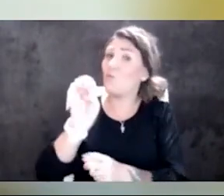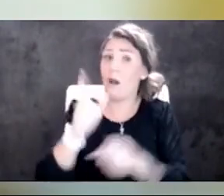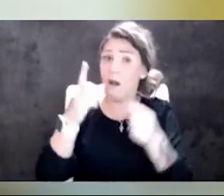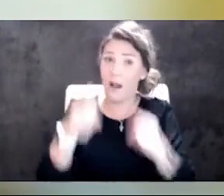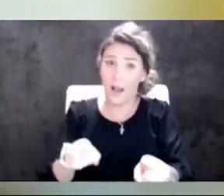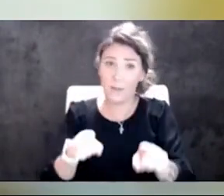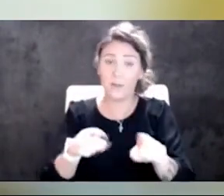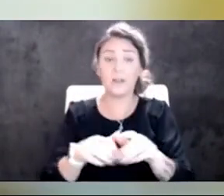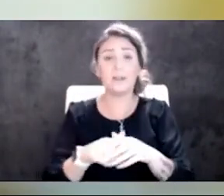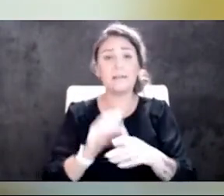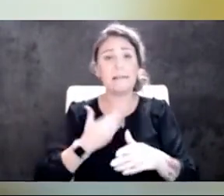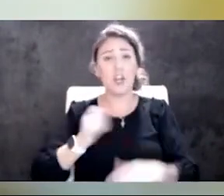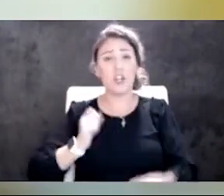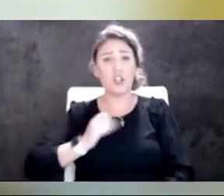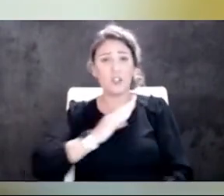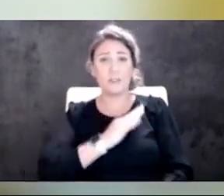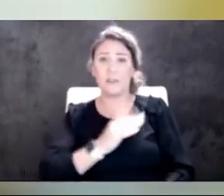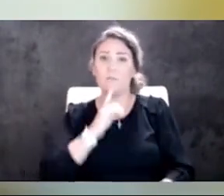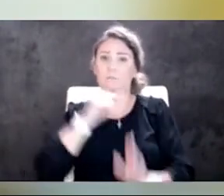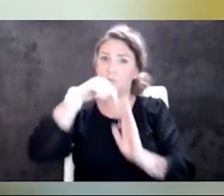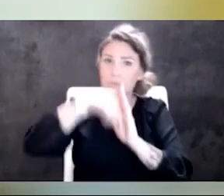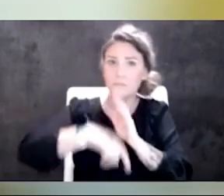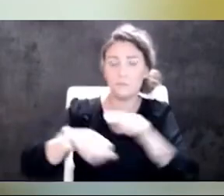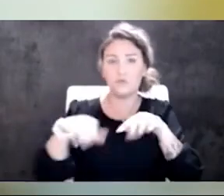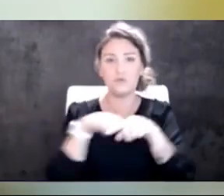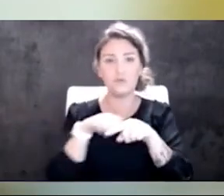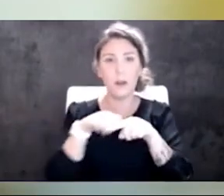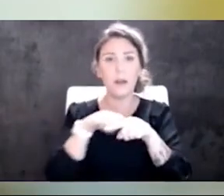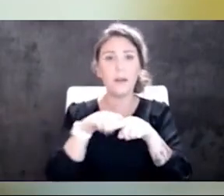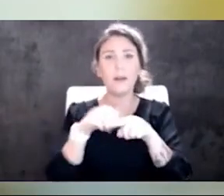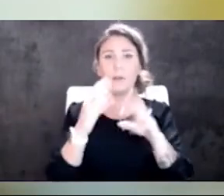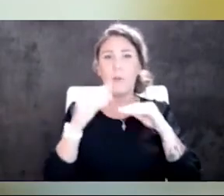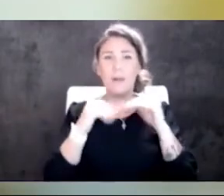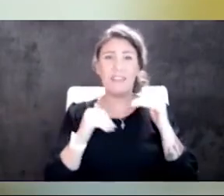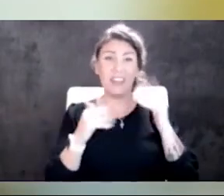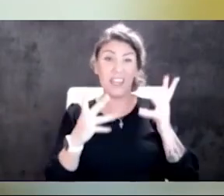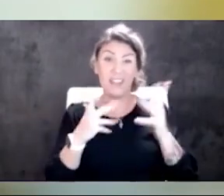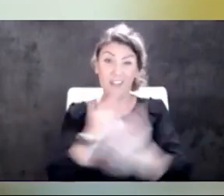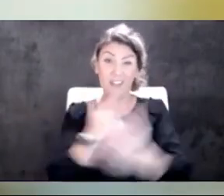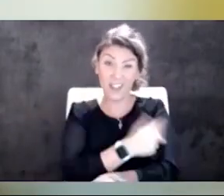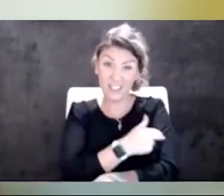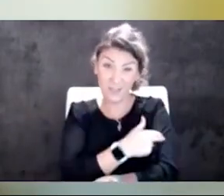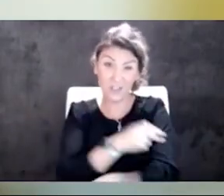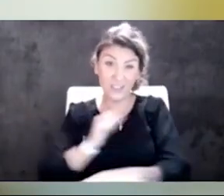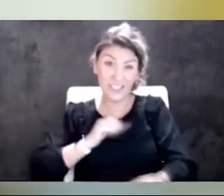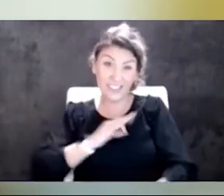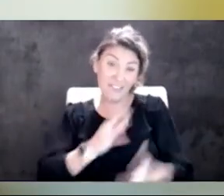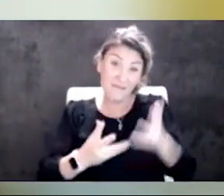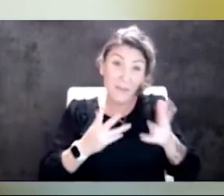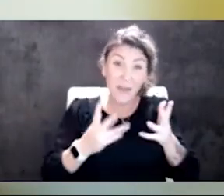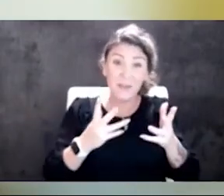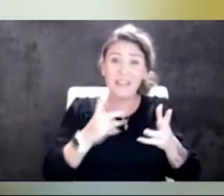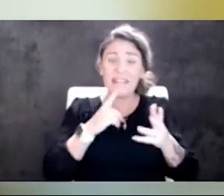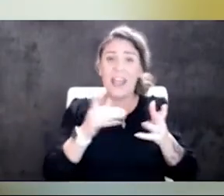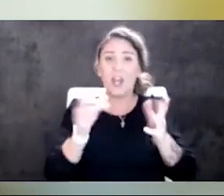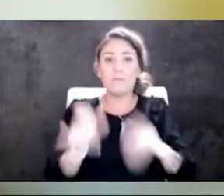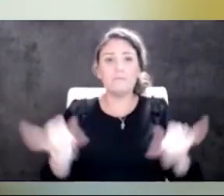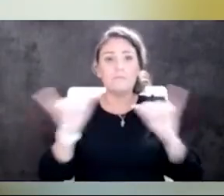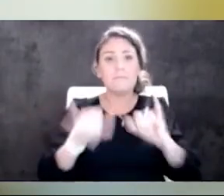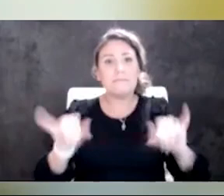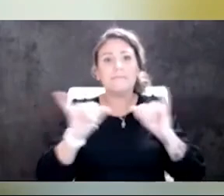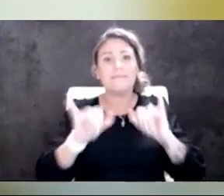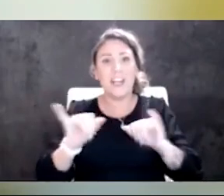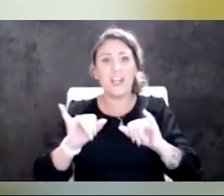Our staff are extensively trained. So probably more than even hospital staff, they are constantly sticking donors.